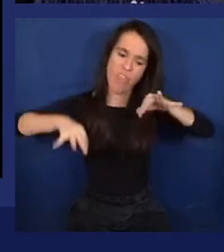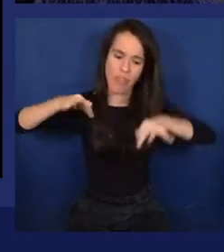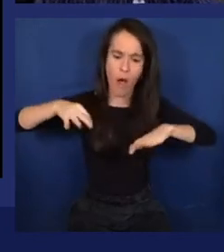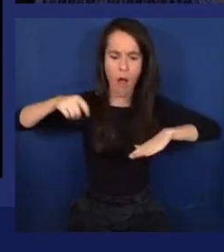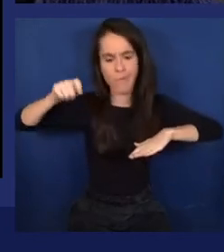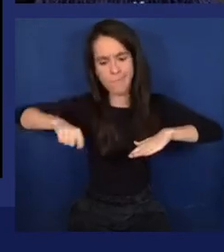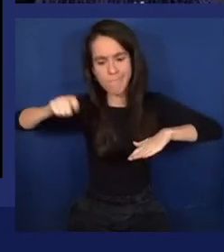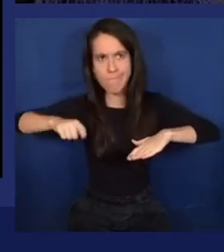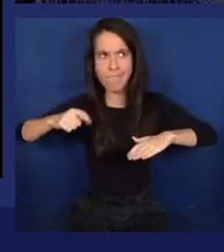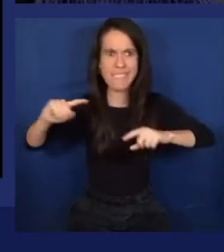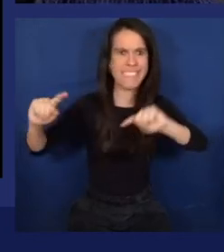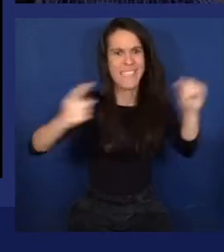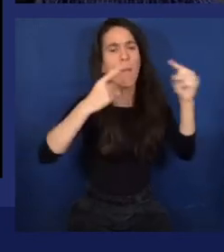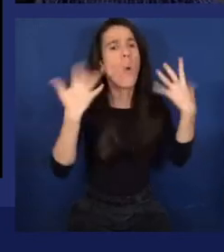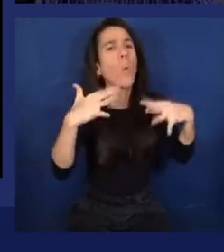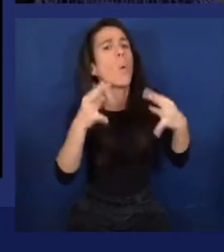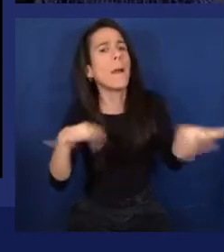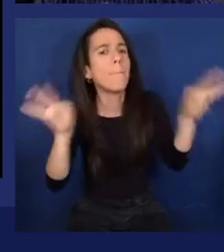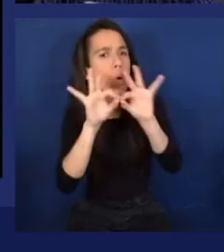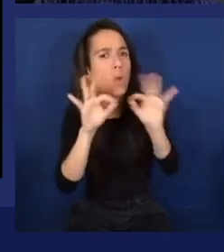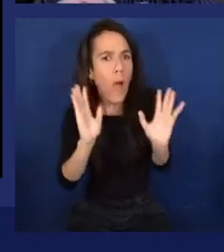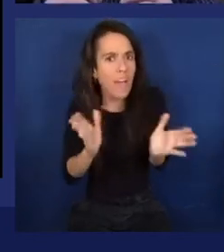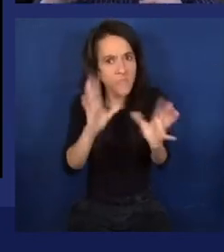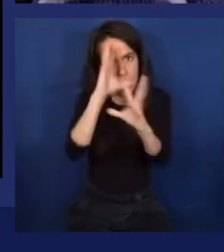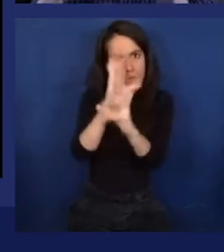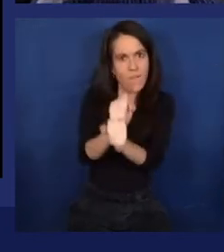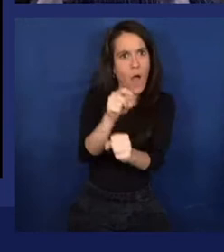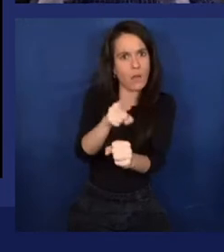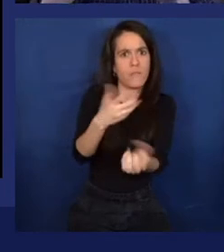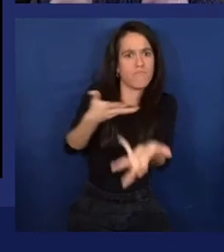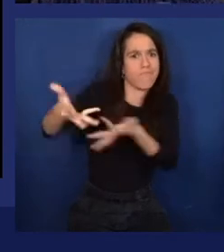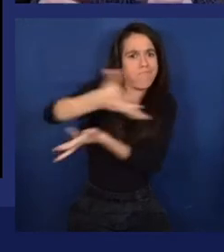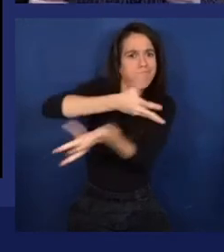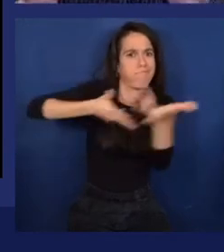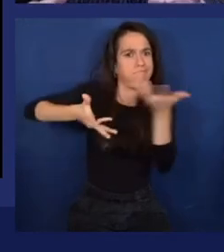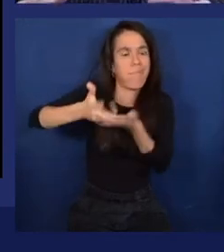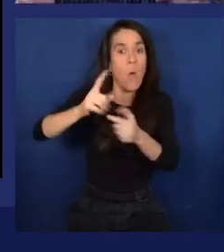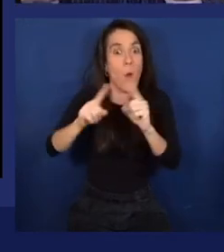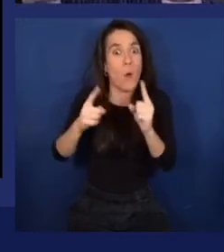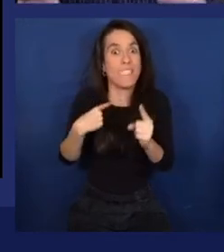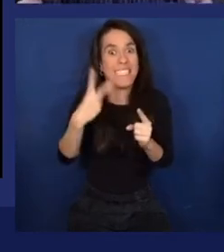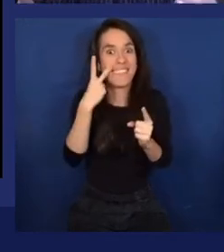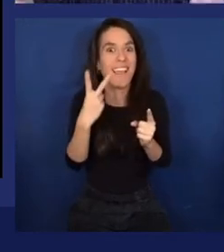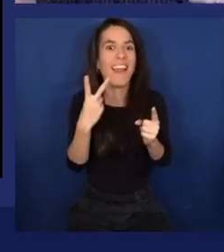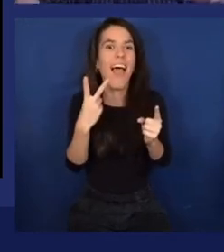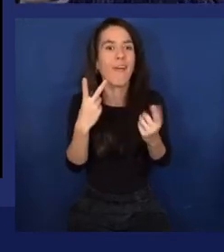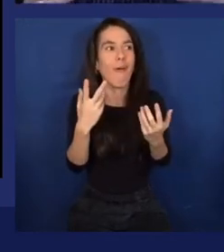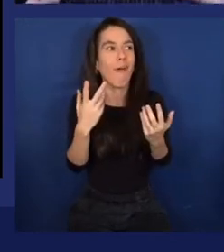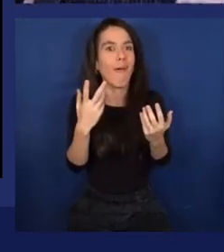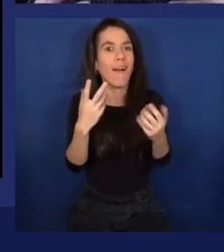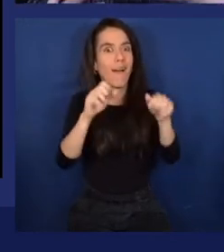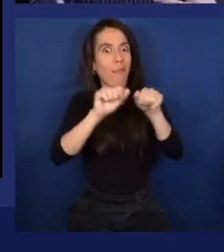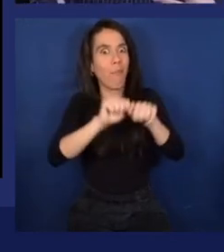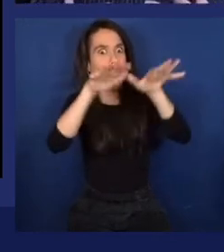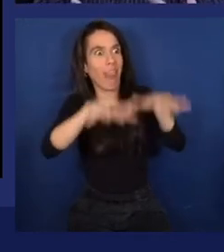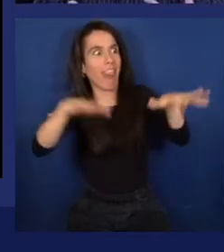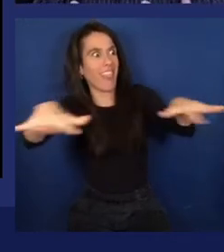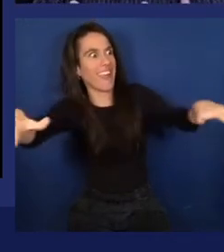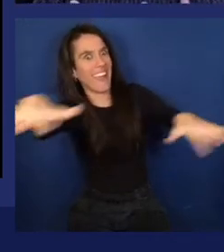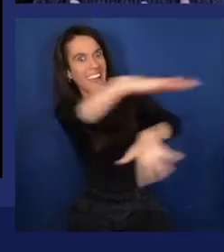something we absolutely need to focus on. But understand that popular culture has also grabbed onto this